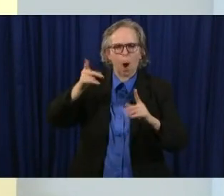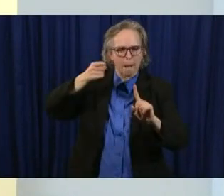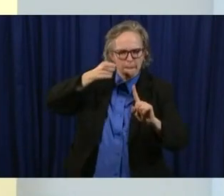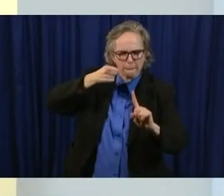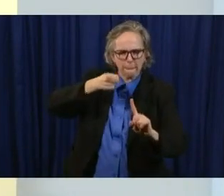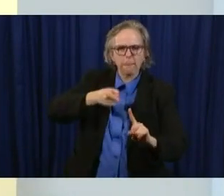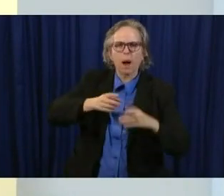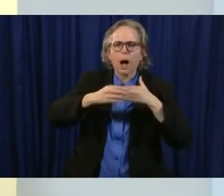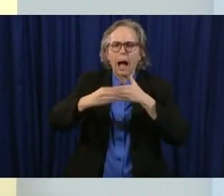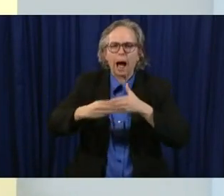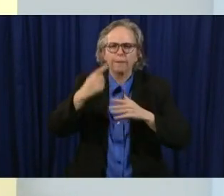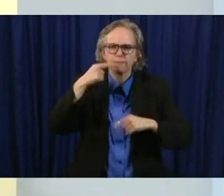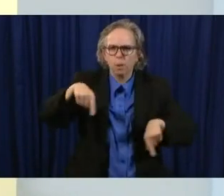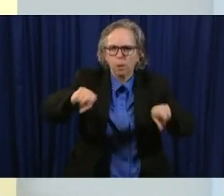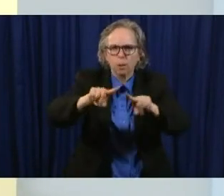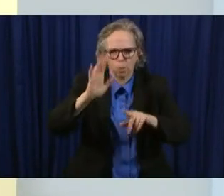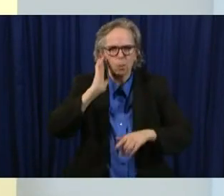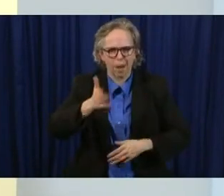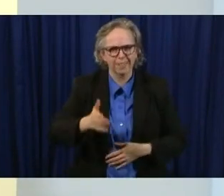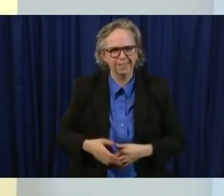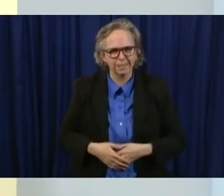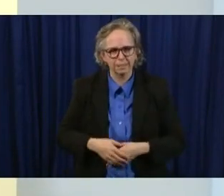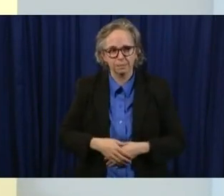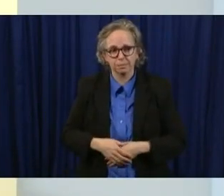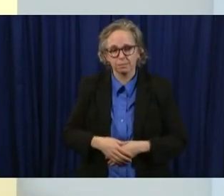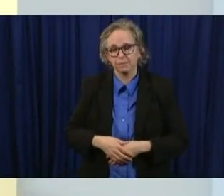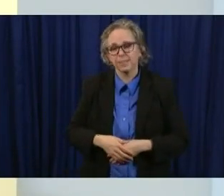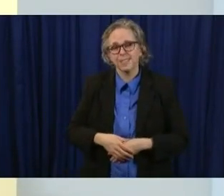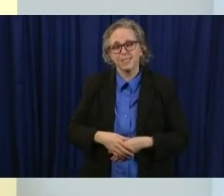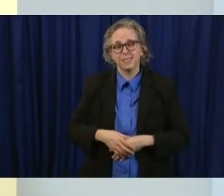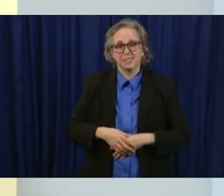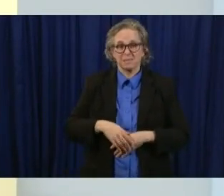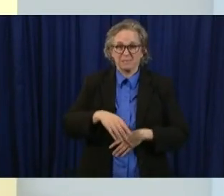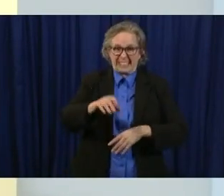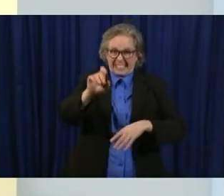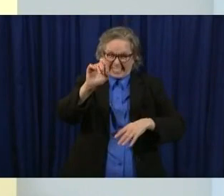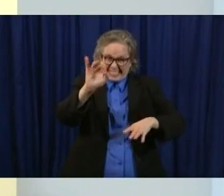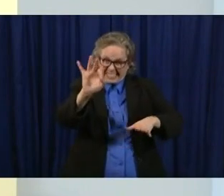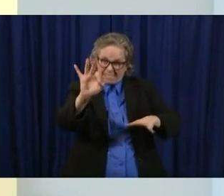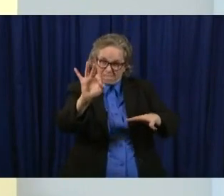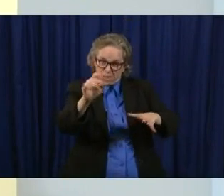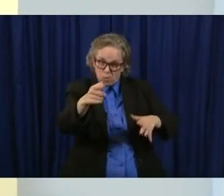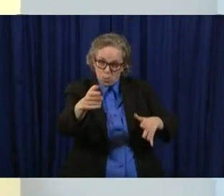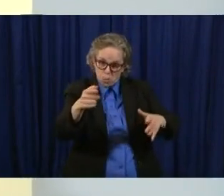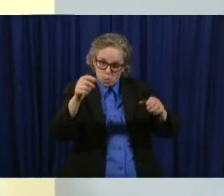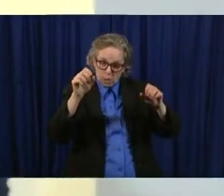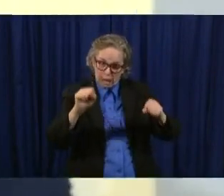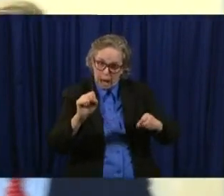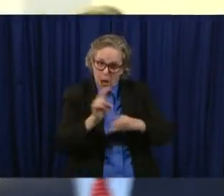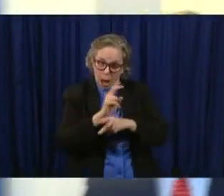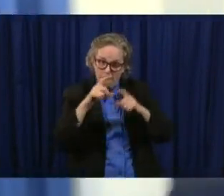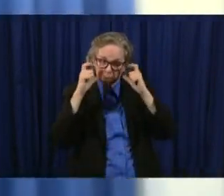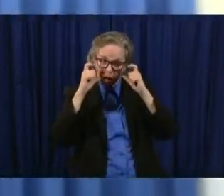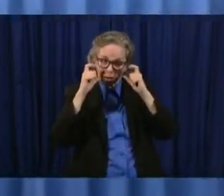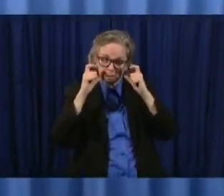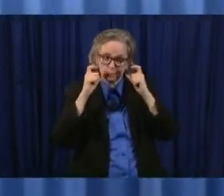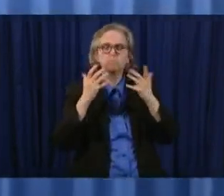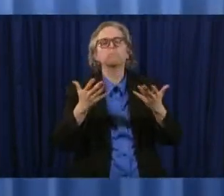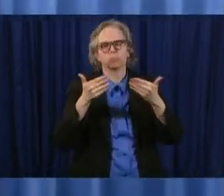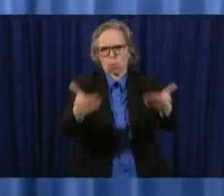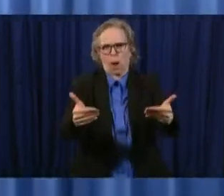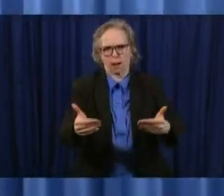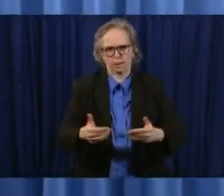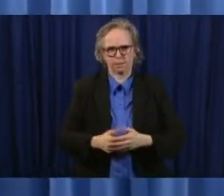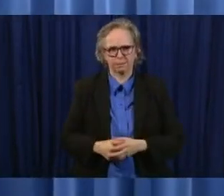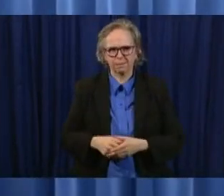look in every circumstance where it's feasible masks need to be worn i mean again andy the goal is